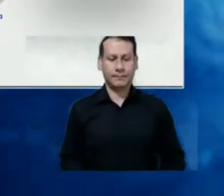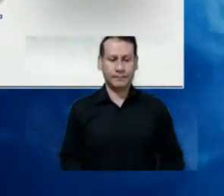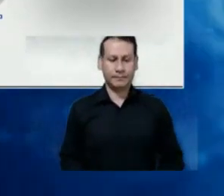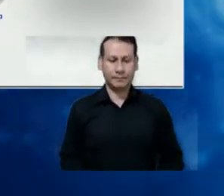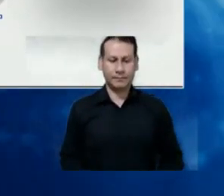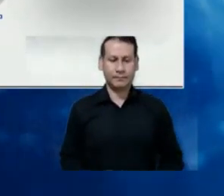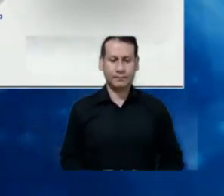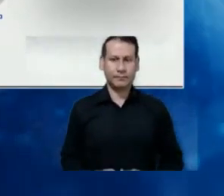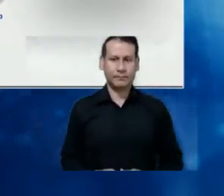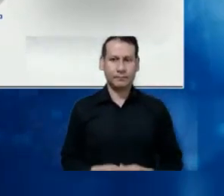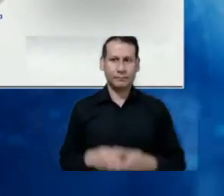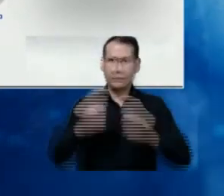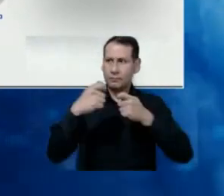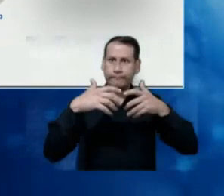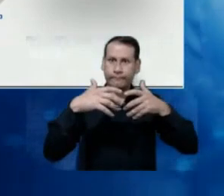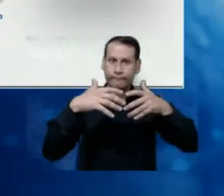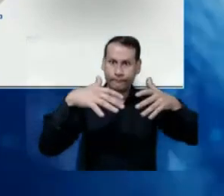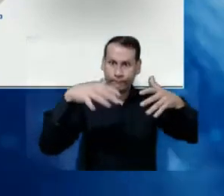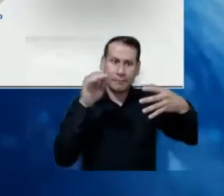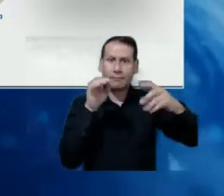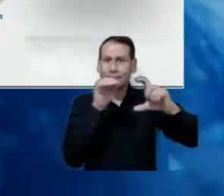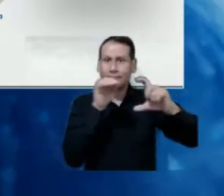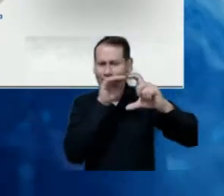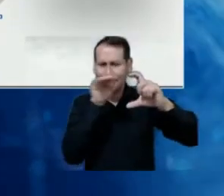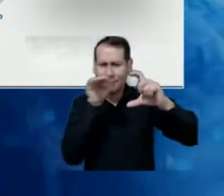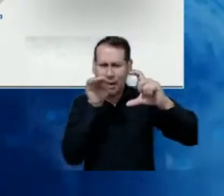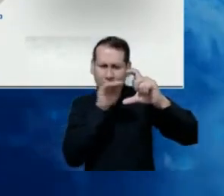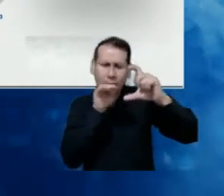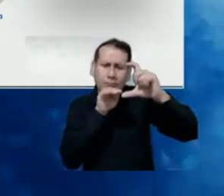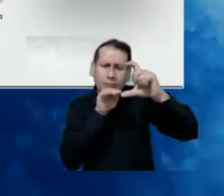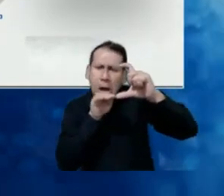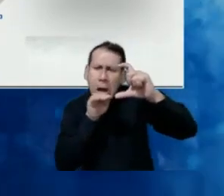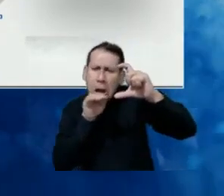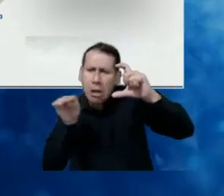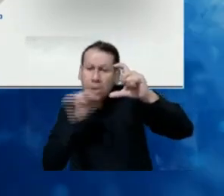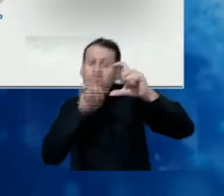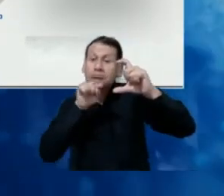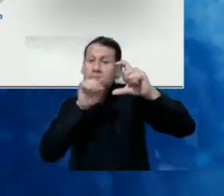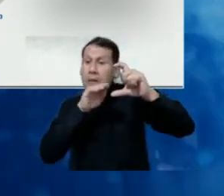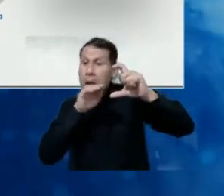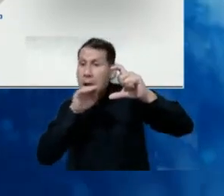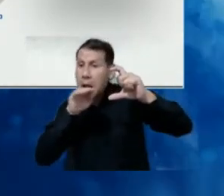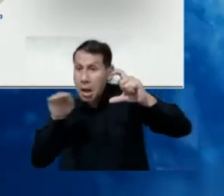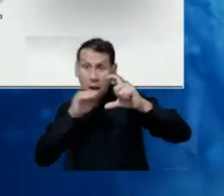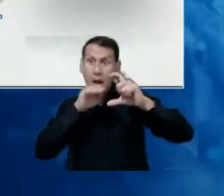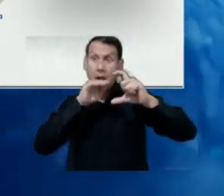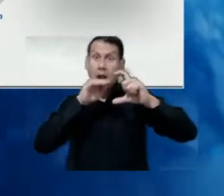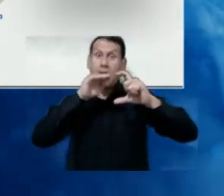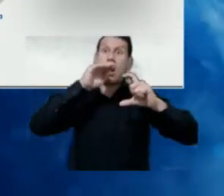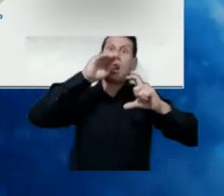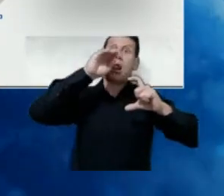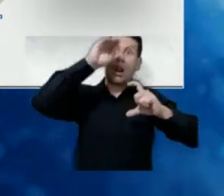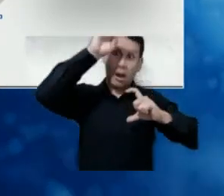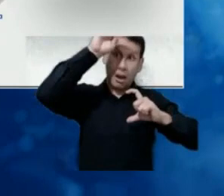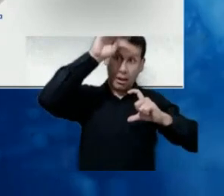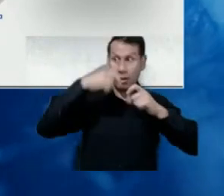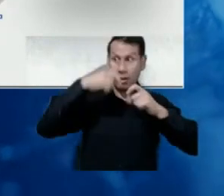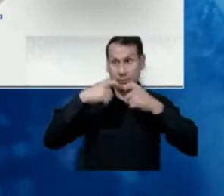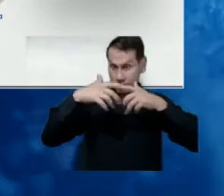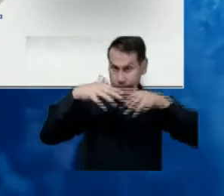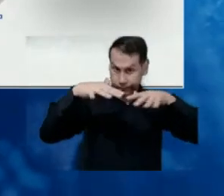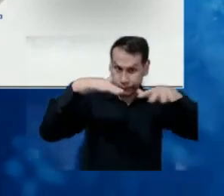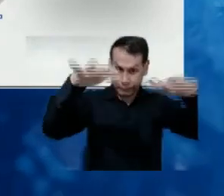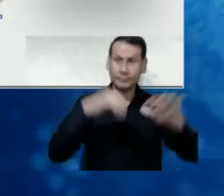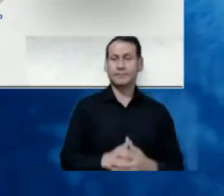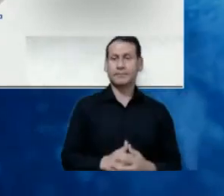The spectrum in the different bands, in low bands, in middle bands, and in high bands, the spectrum that is